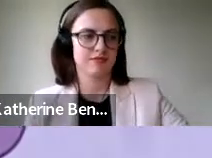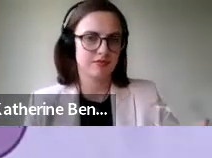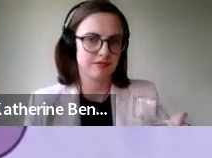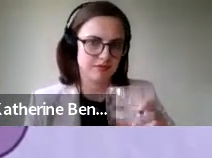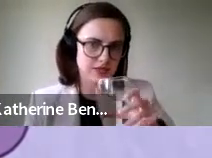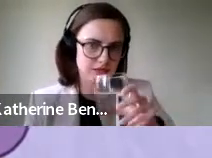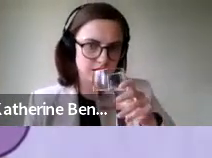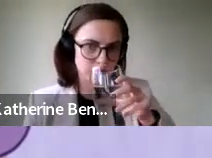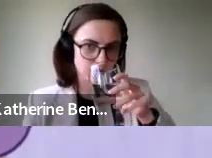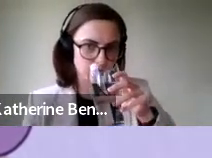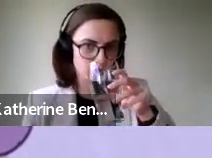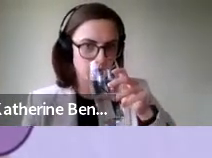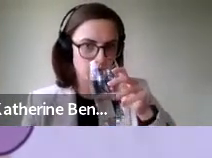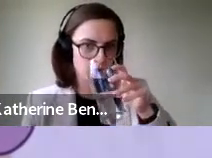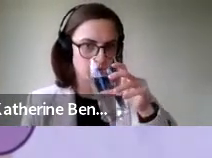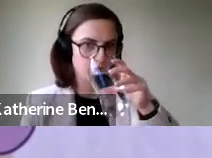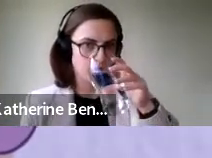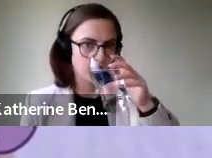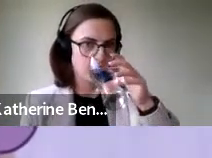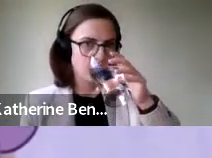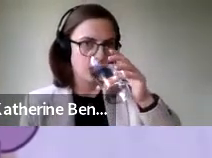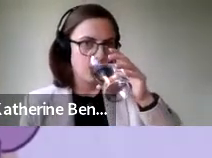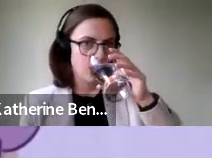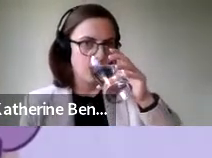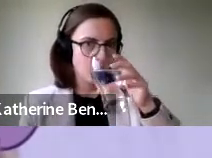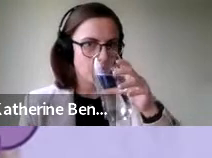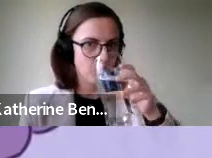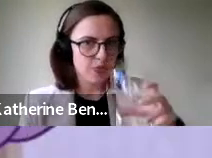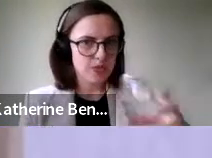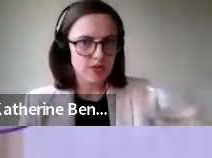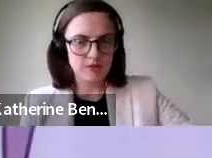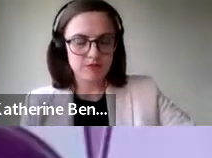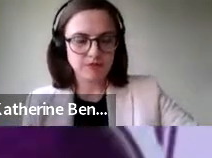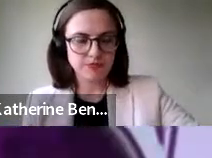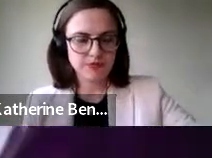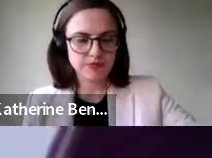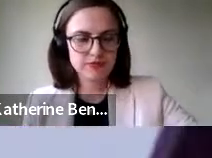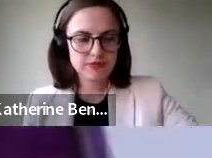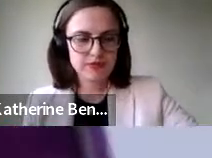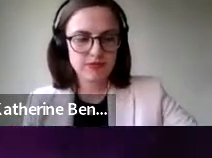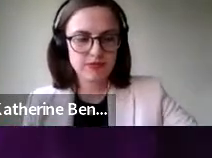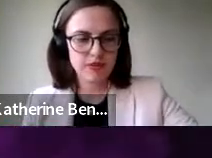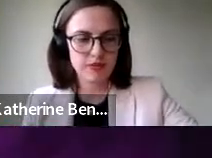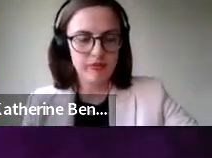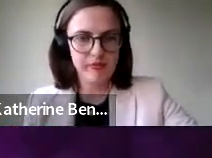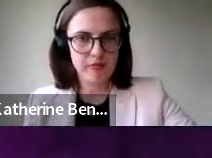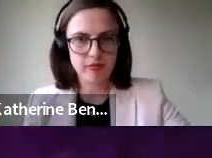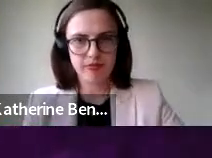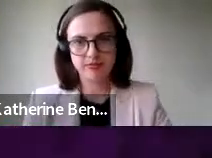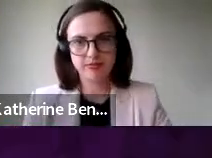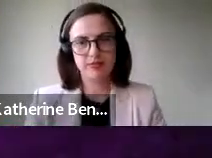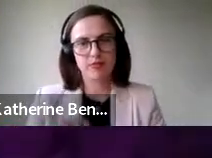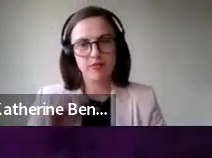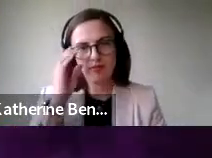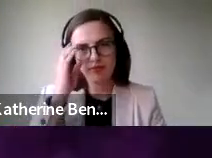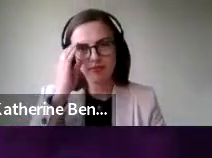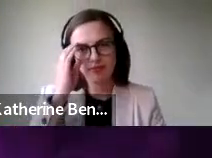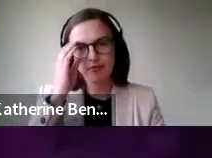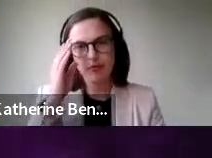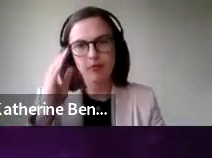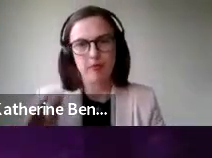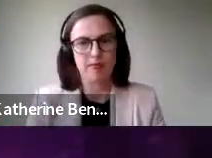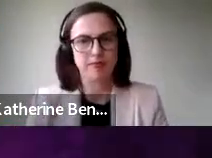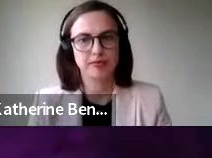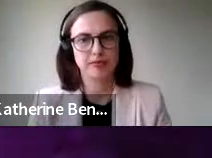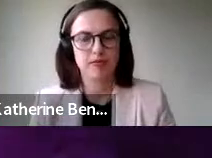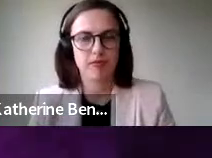and privacy in this country? Well, you're right…sort of. In Canada's Charter of Rights and Freedoms, it states that